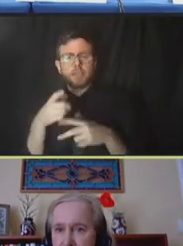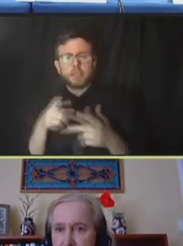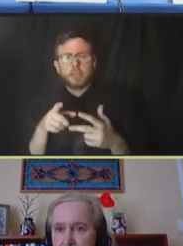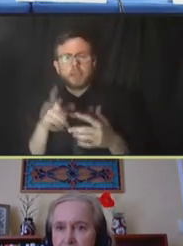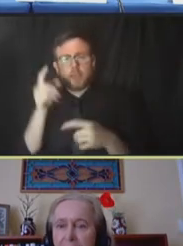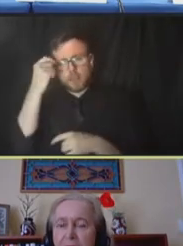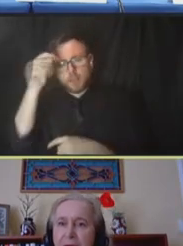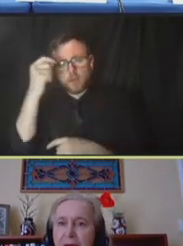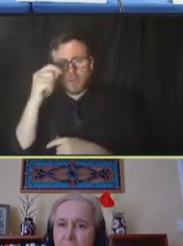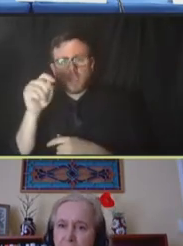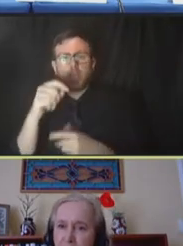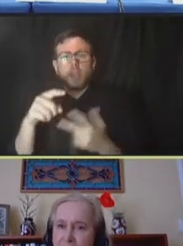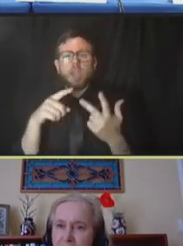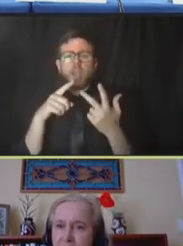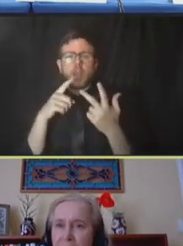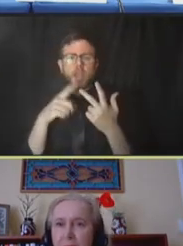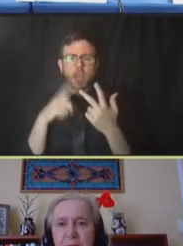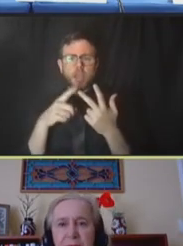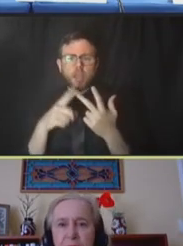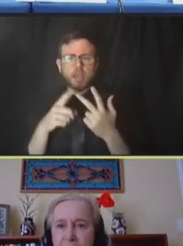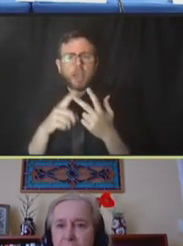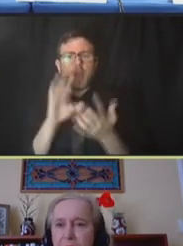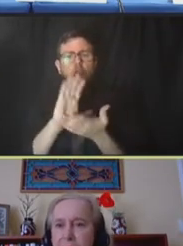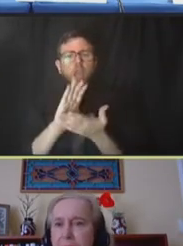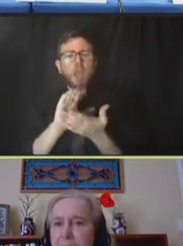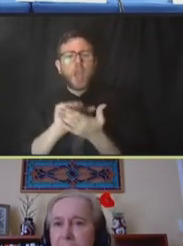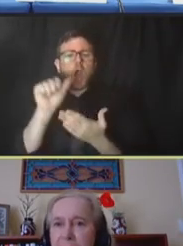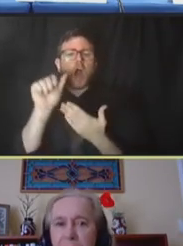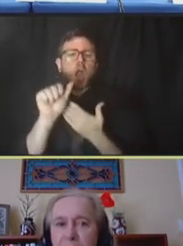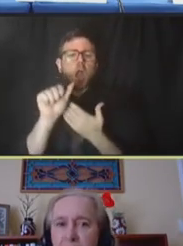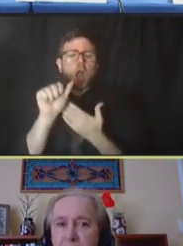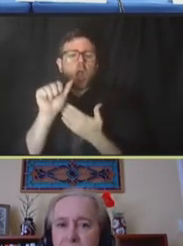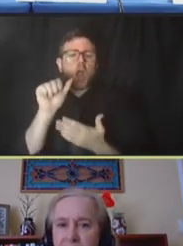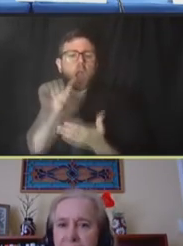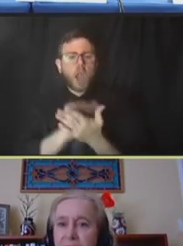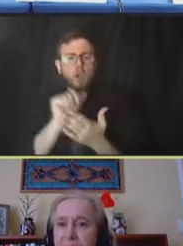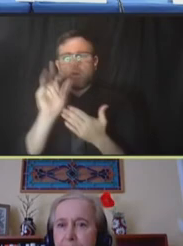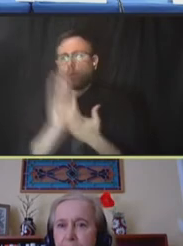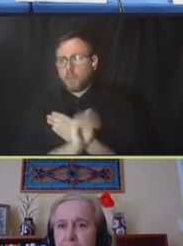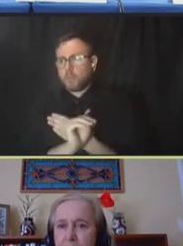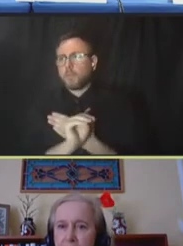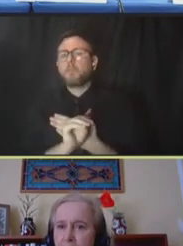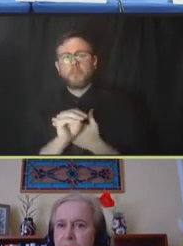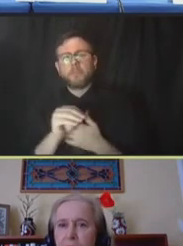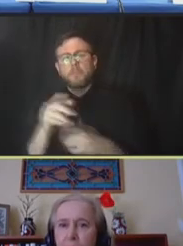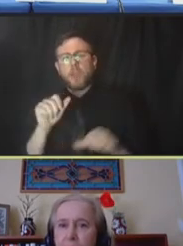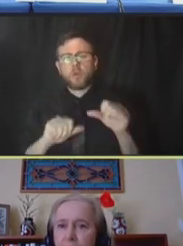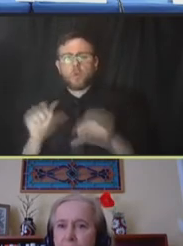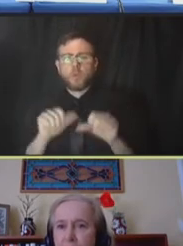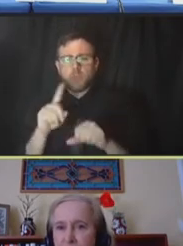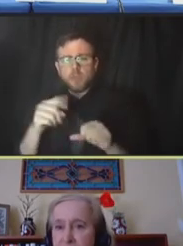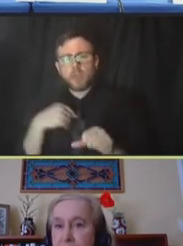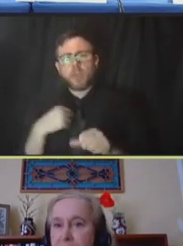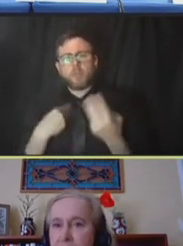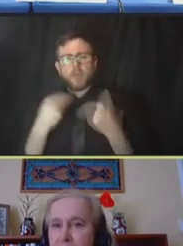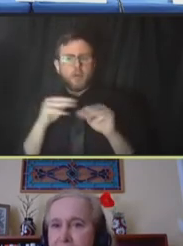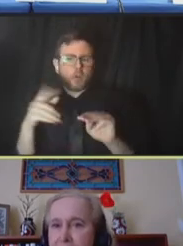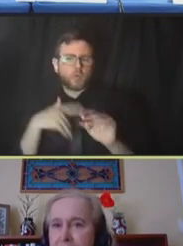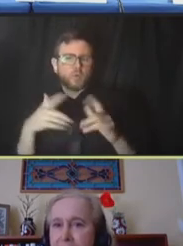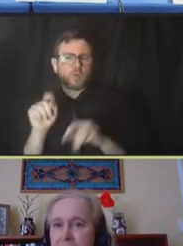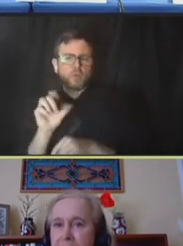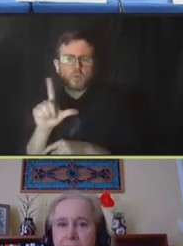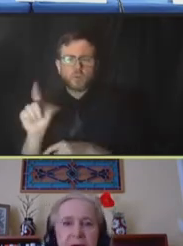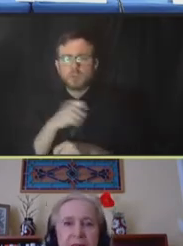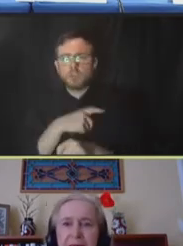development. And once you have developed these rigorous methodological tools, it's fabulous because you can do all sorts of sensitivity